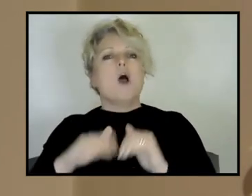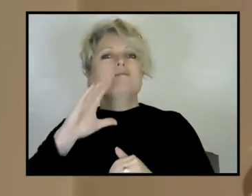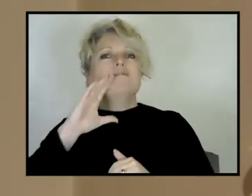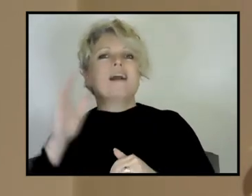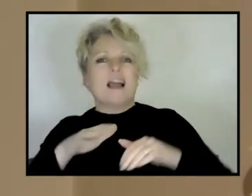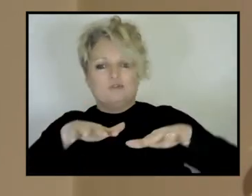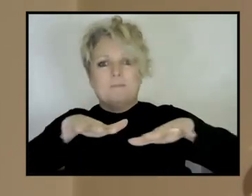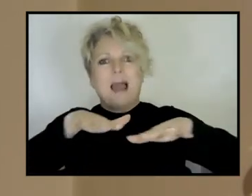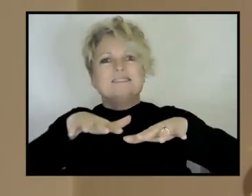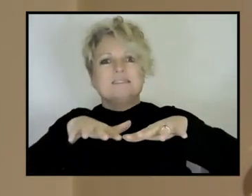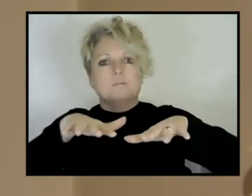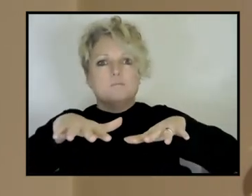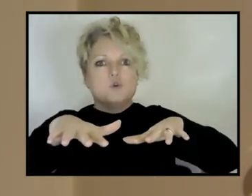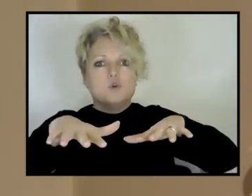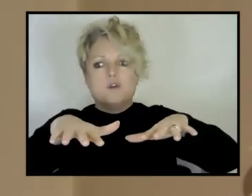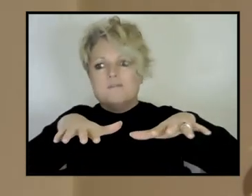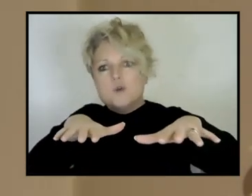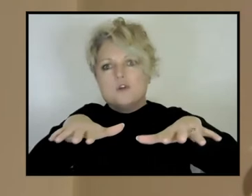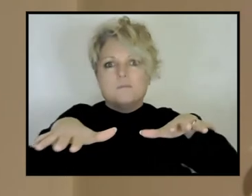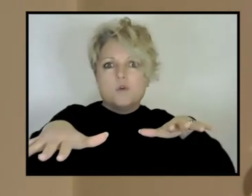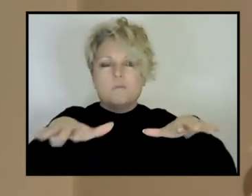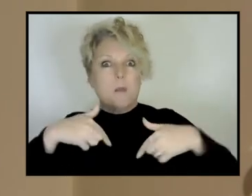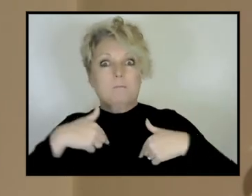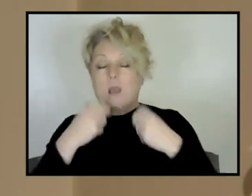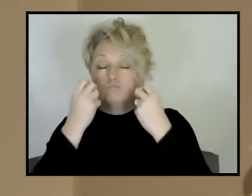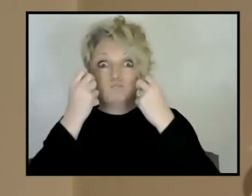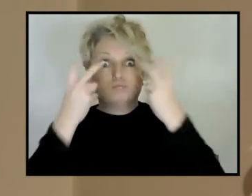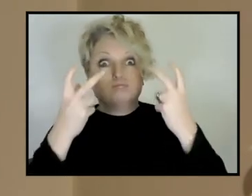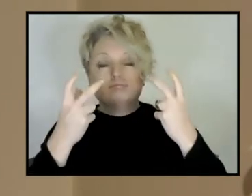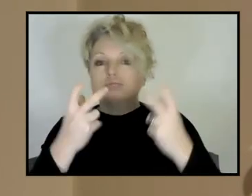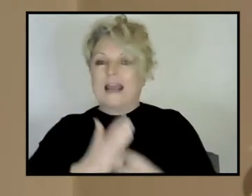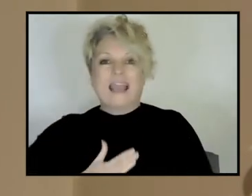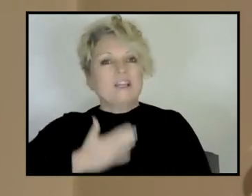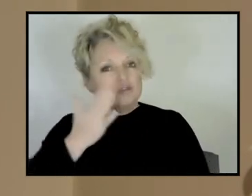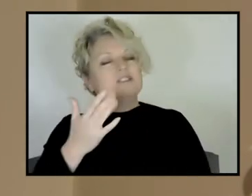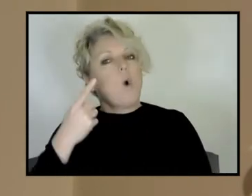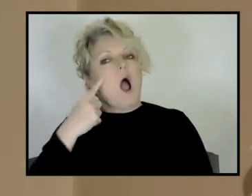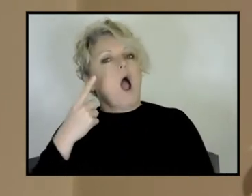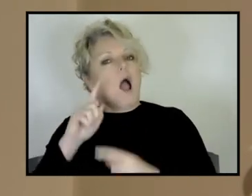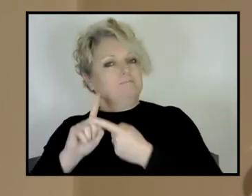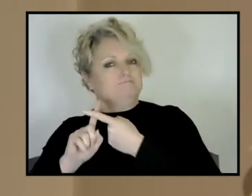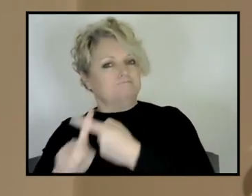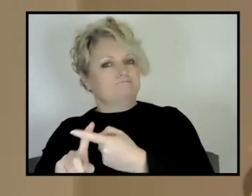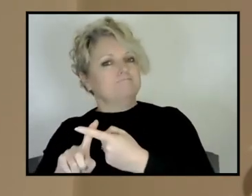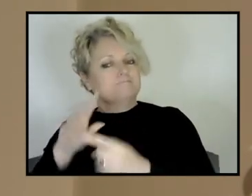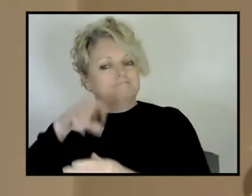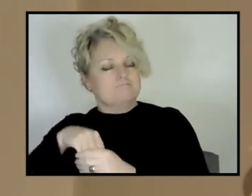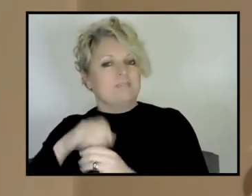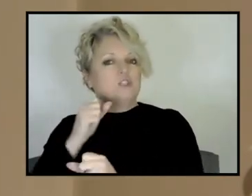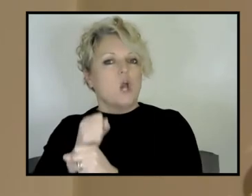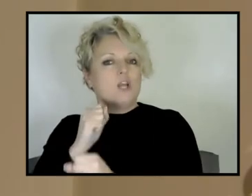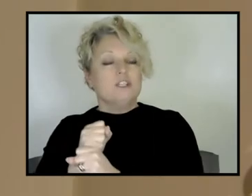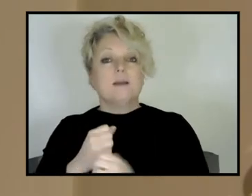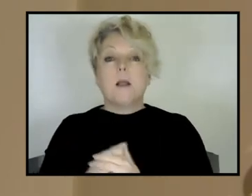stuck in geology. And that's why I've stayed. Um, I think they're all very fascinating questions and the history of it is fascinating as well, particularly the role of